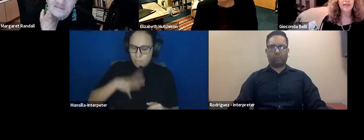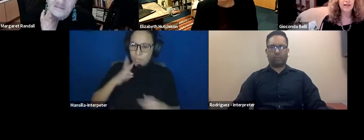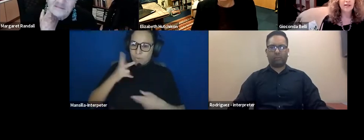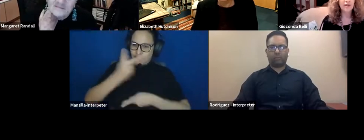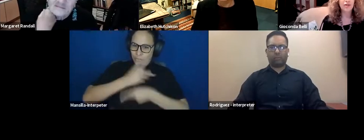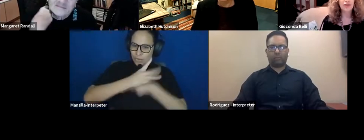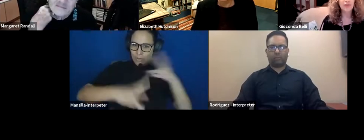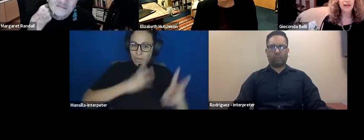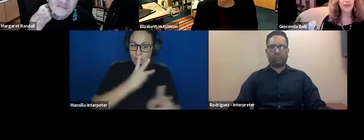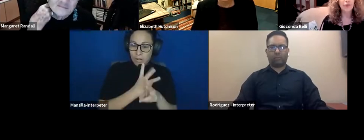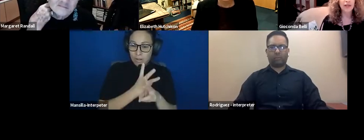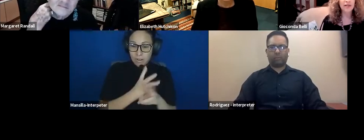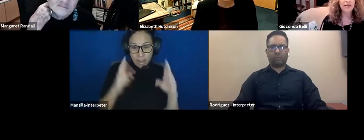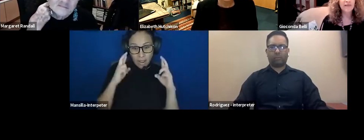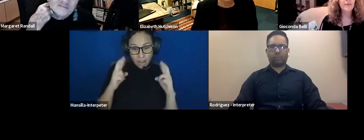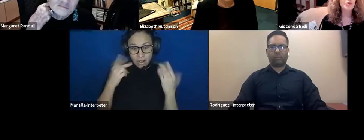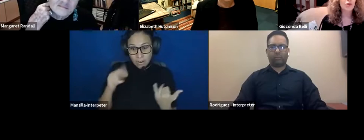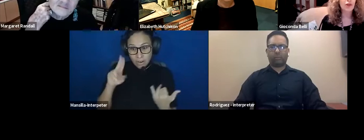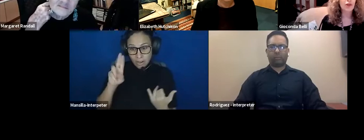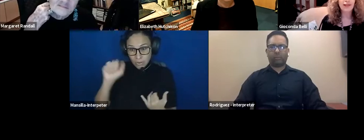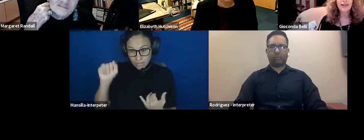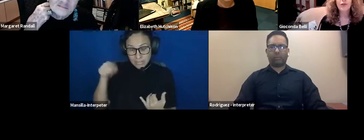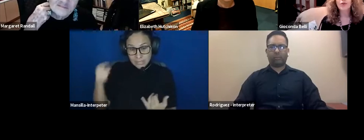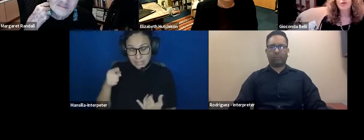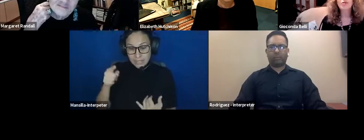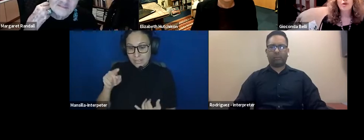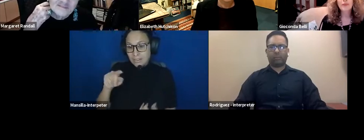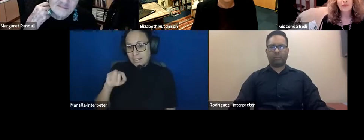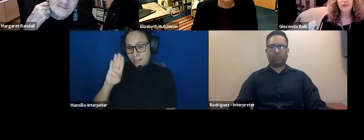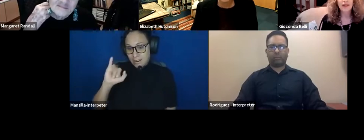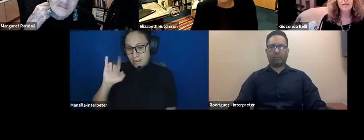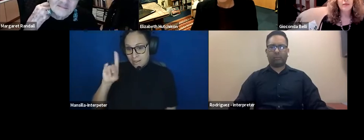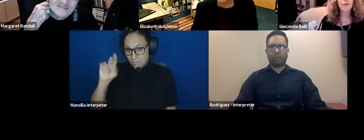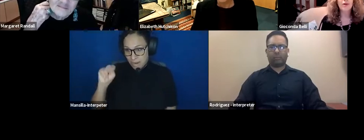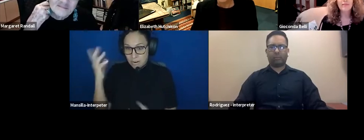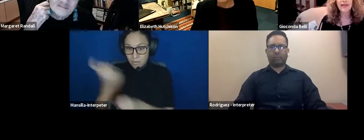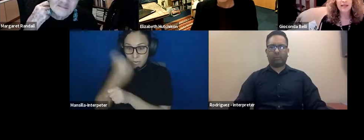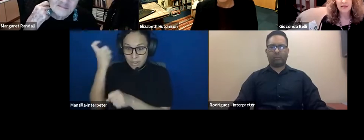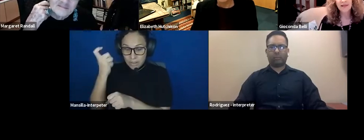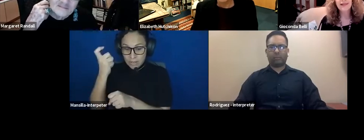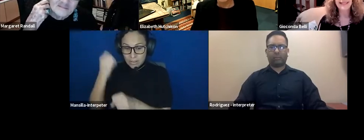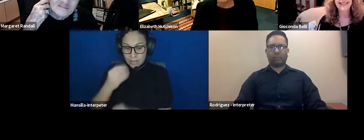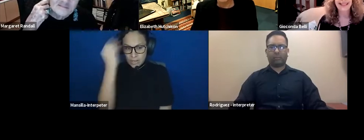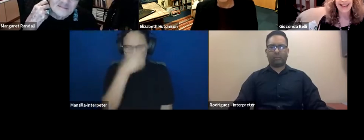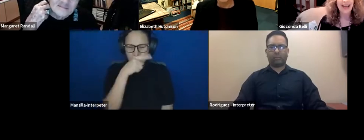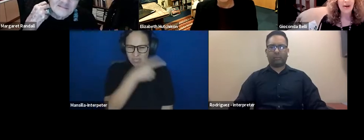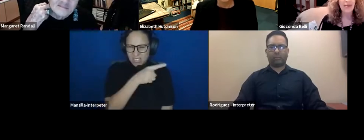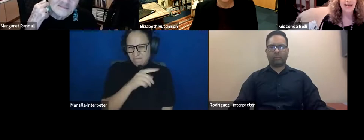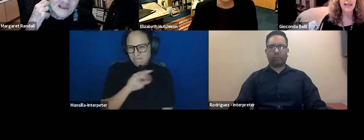hope in the United States, Joseph Biden wins. So that, you know, Trump, that is, you know, a menace.